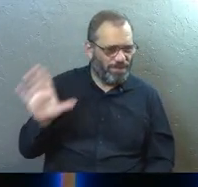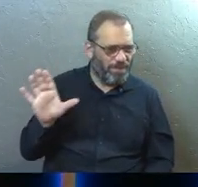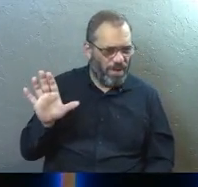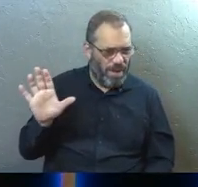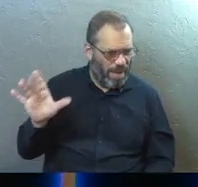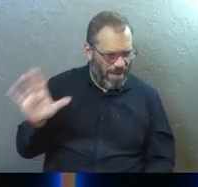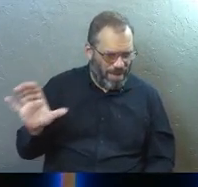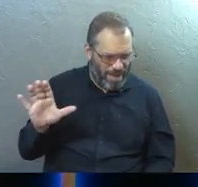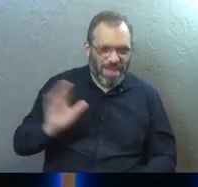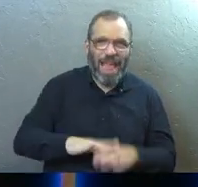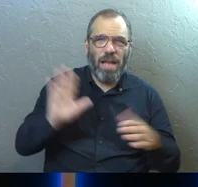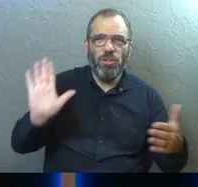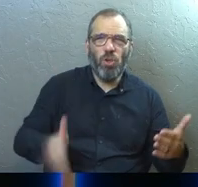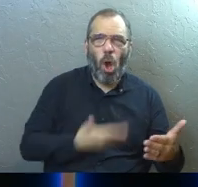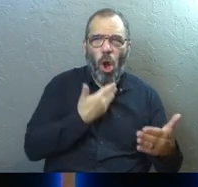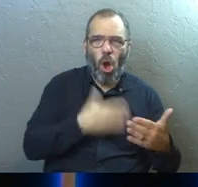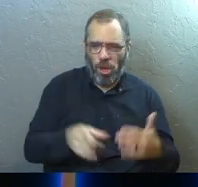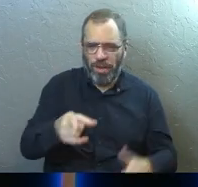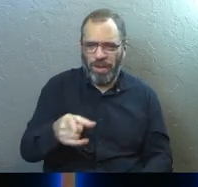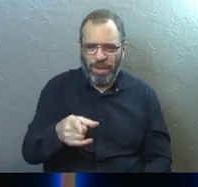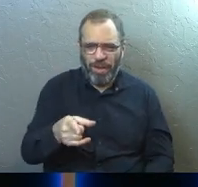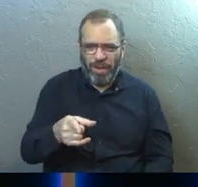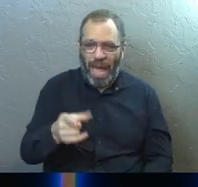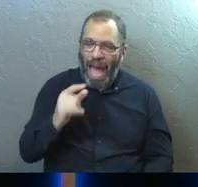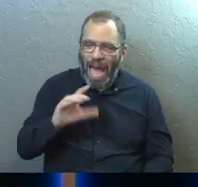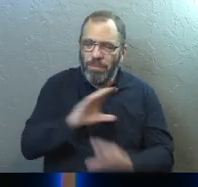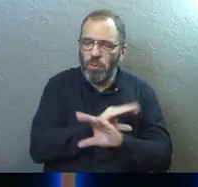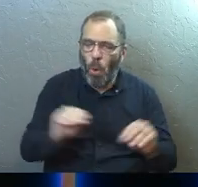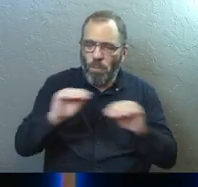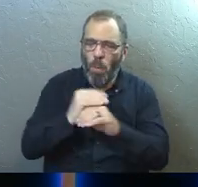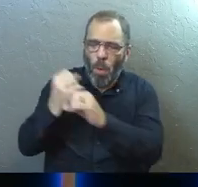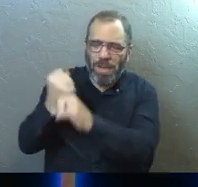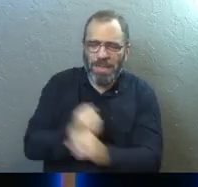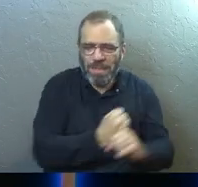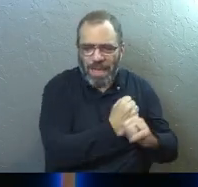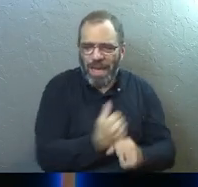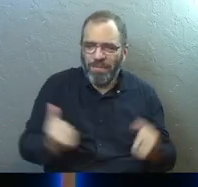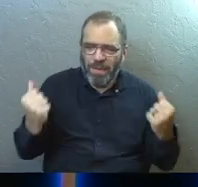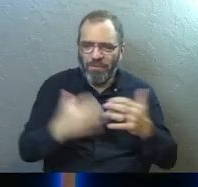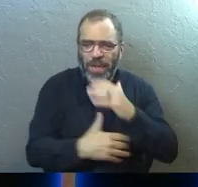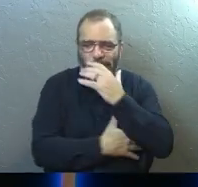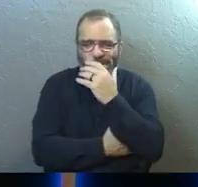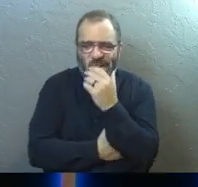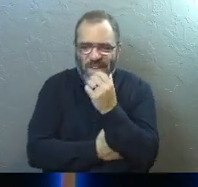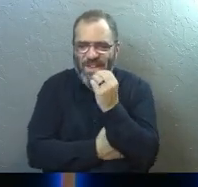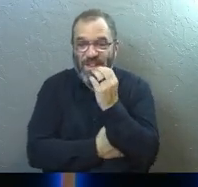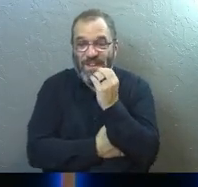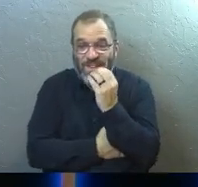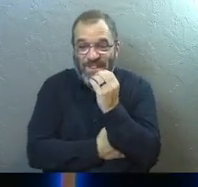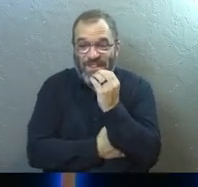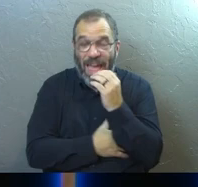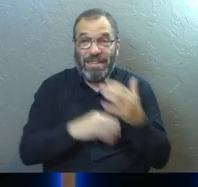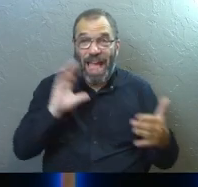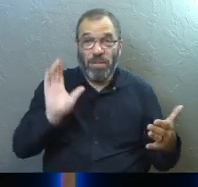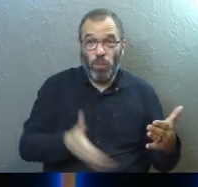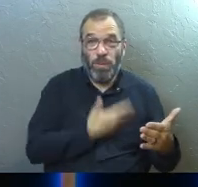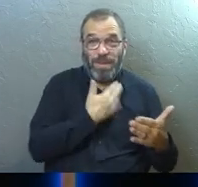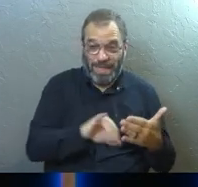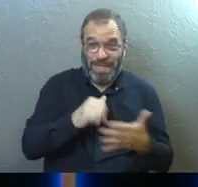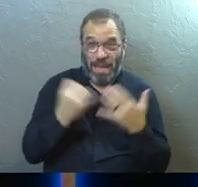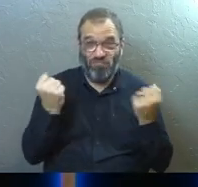she was talking about that song I'm No Longer a Slave to Fear and we were singing that